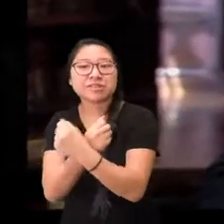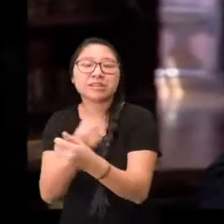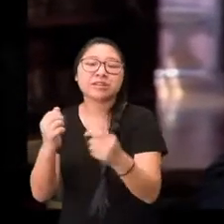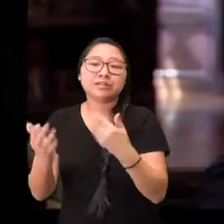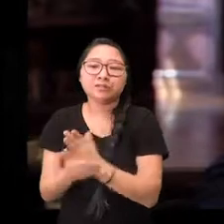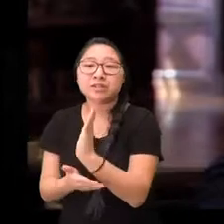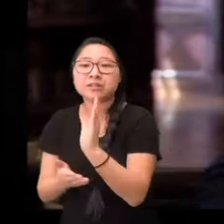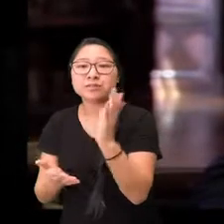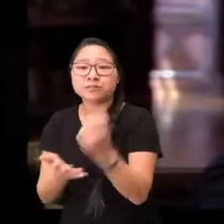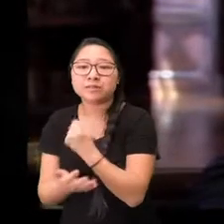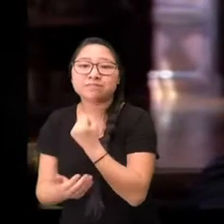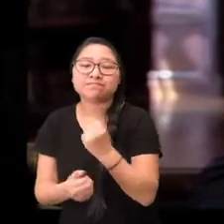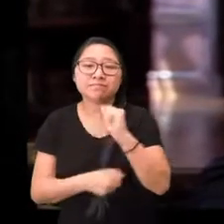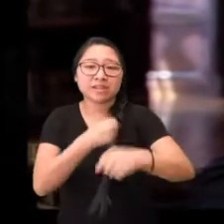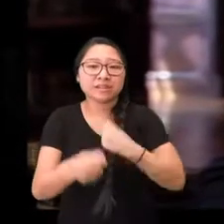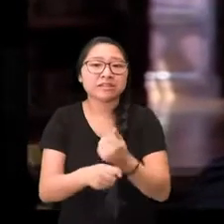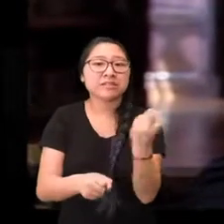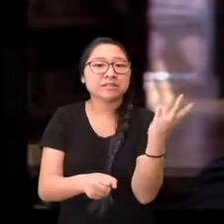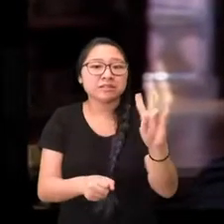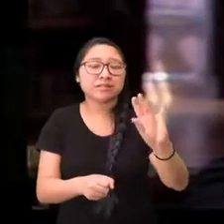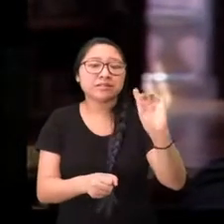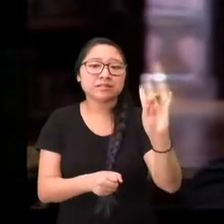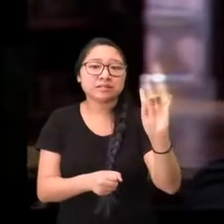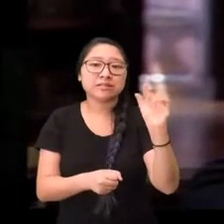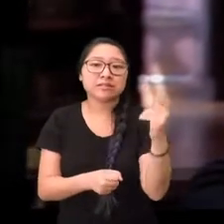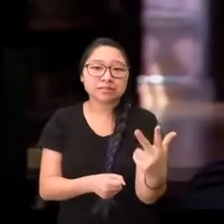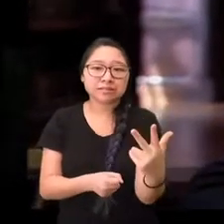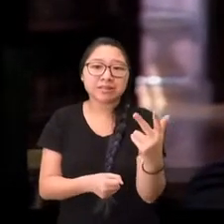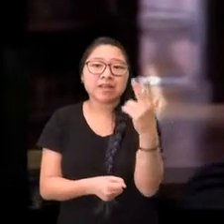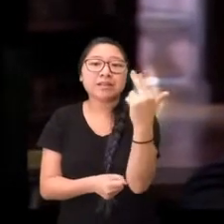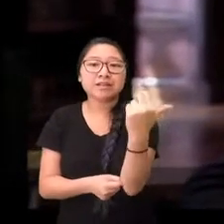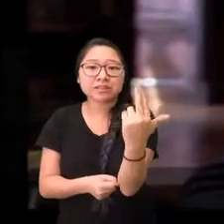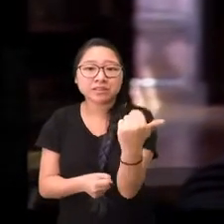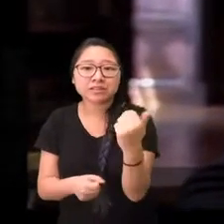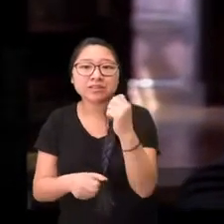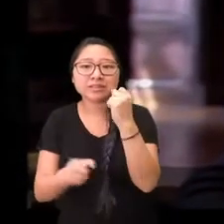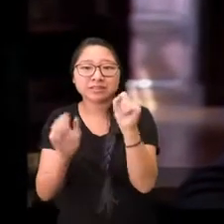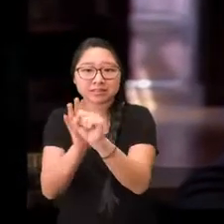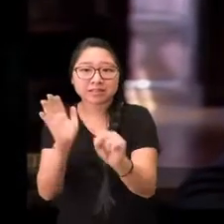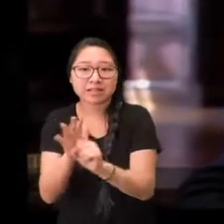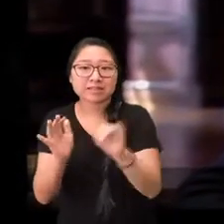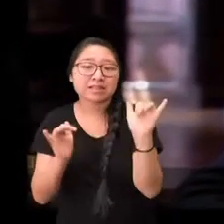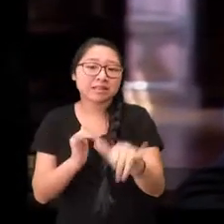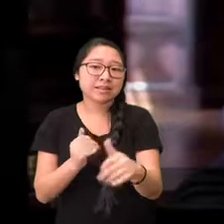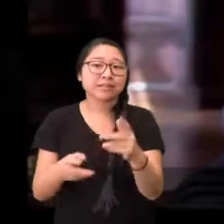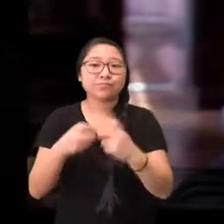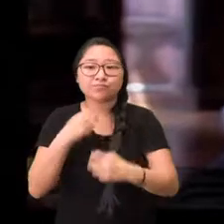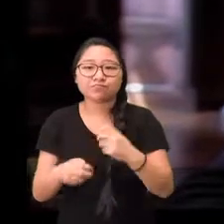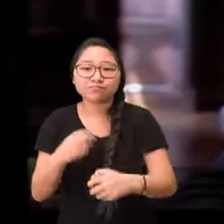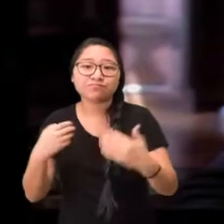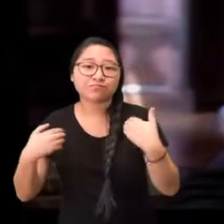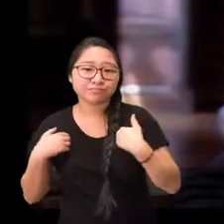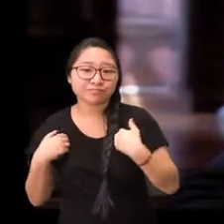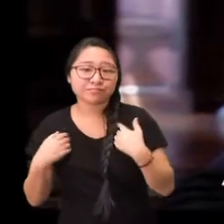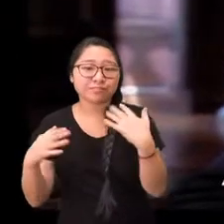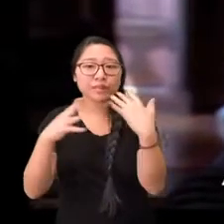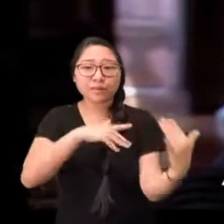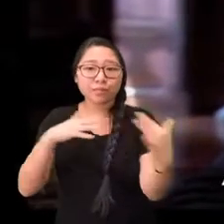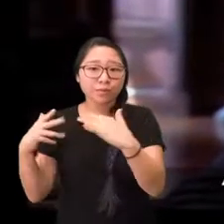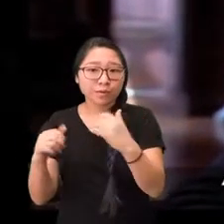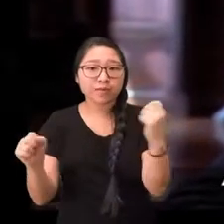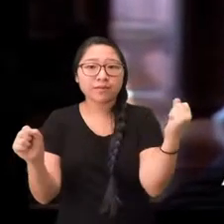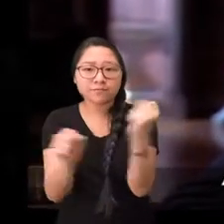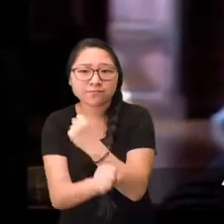1783. To fight the war, they had joined together, somewhat reluctantly, into a loose federation.